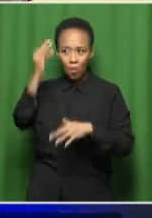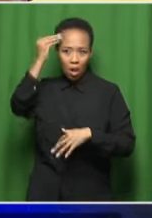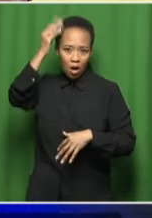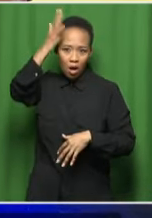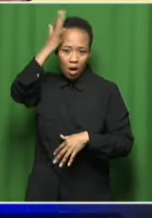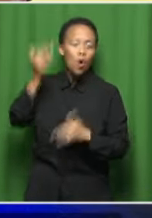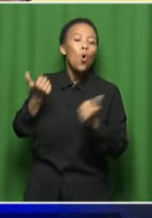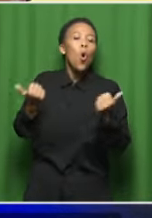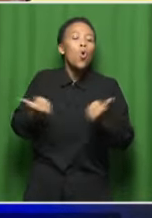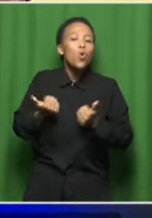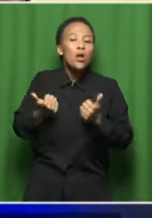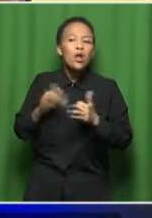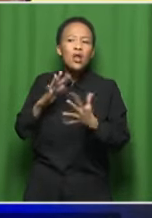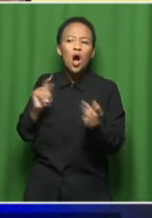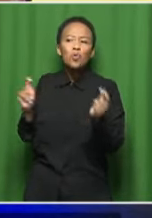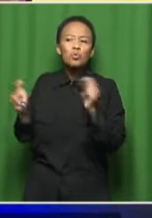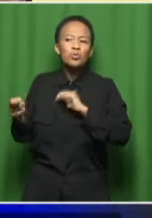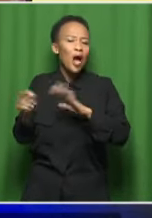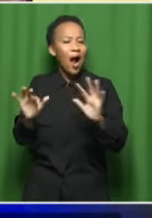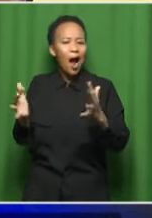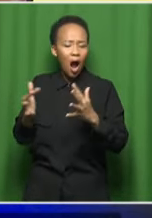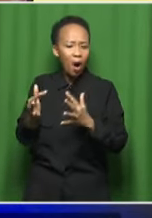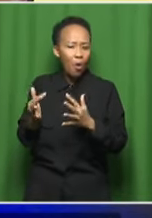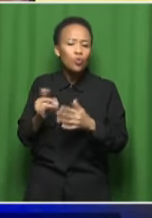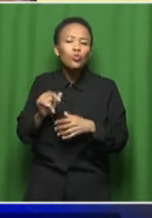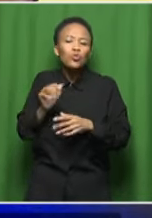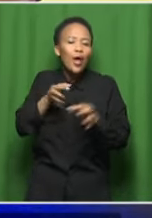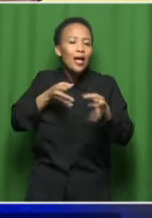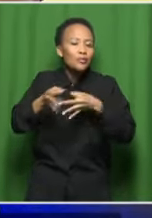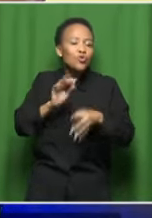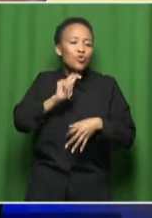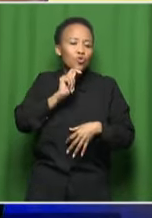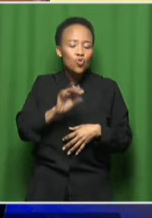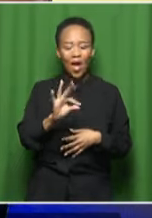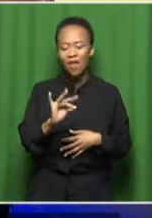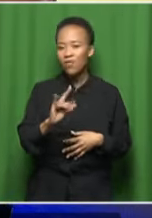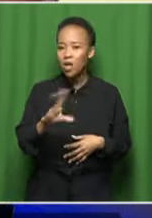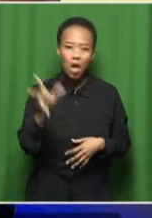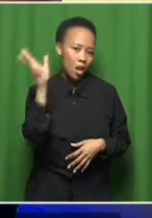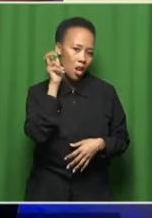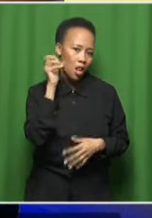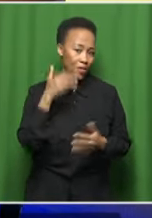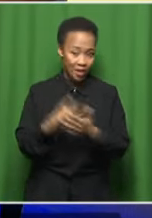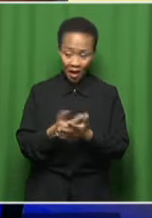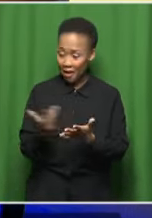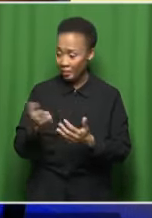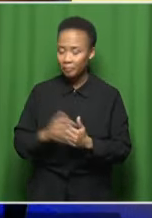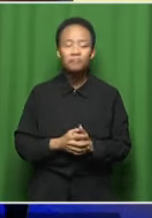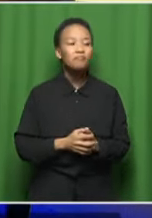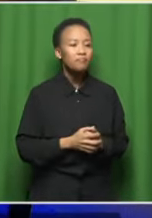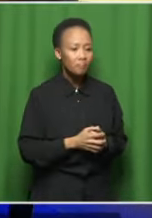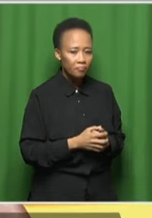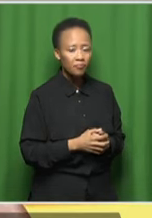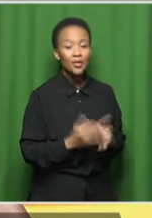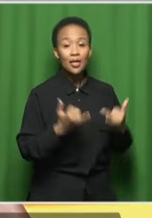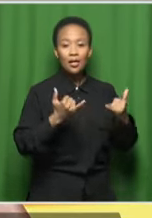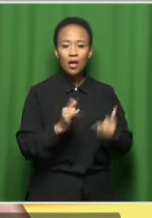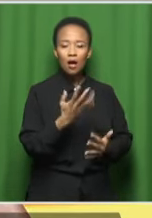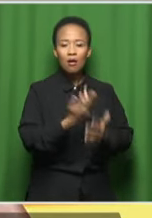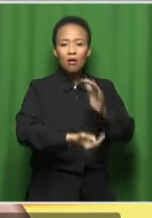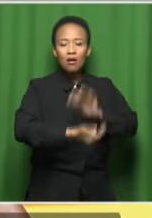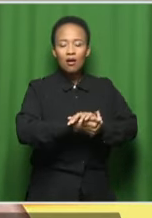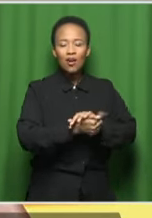that mindset shift, that jazz music is everyday music? Well, I think if you look at what's happening in the space currently